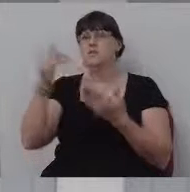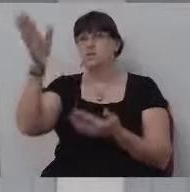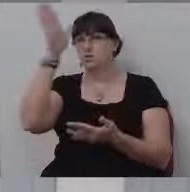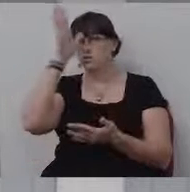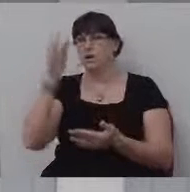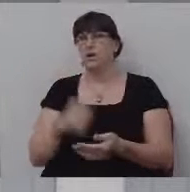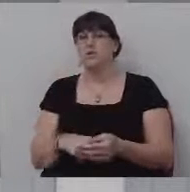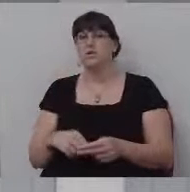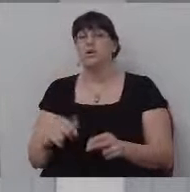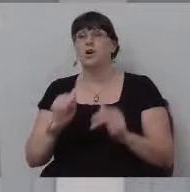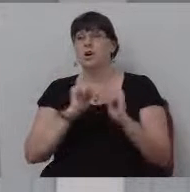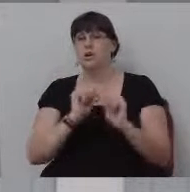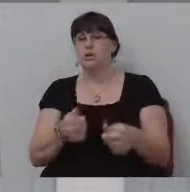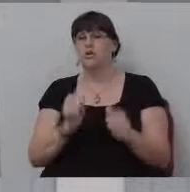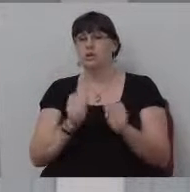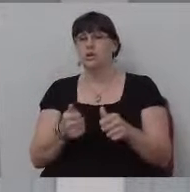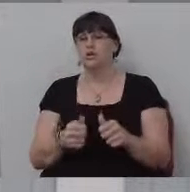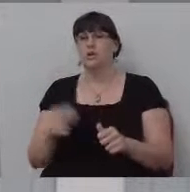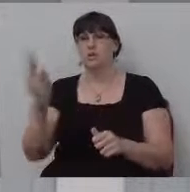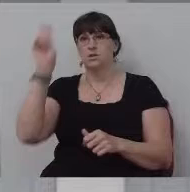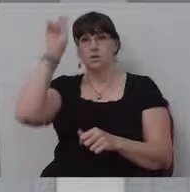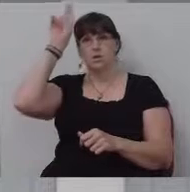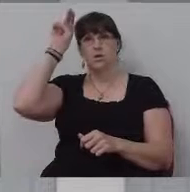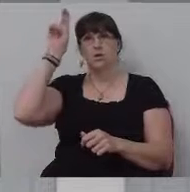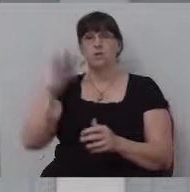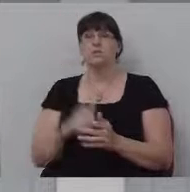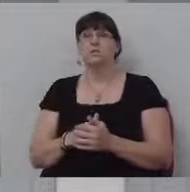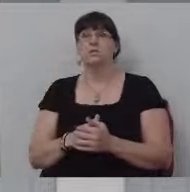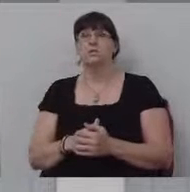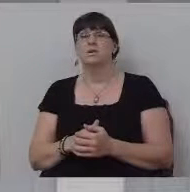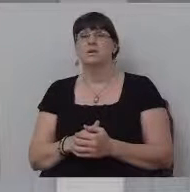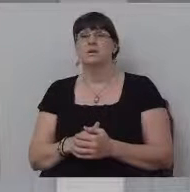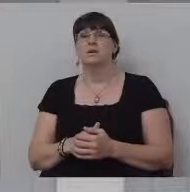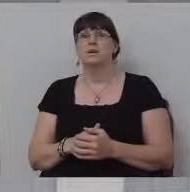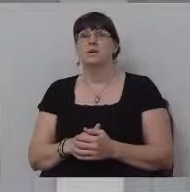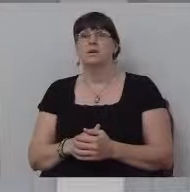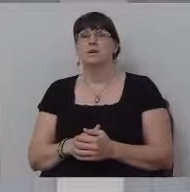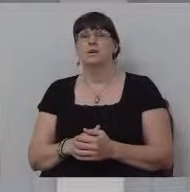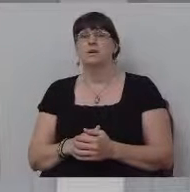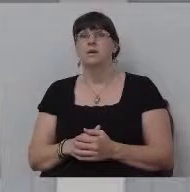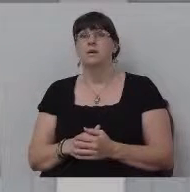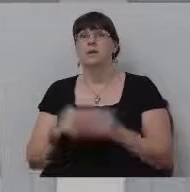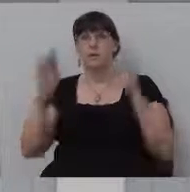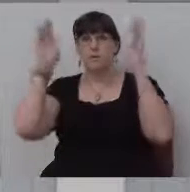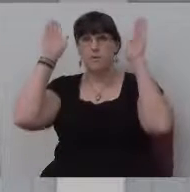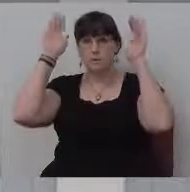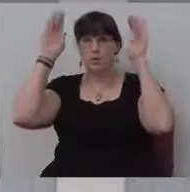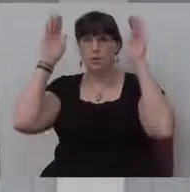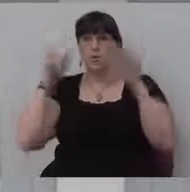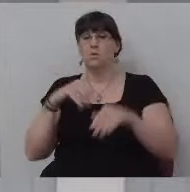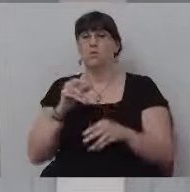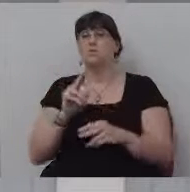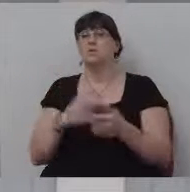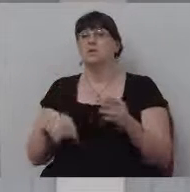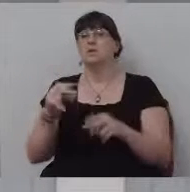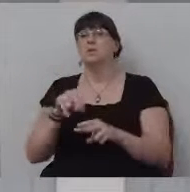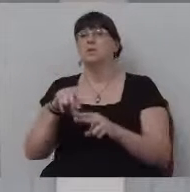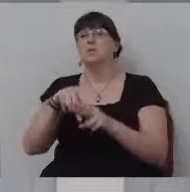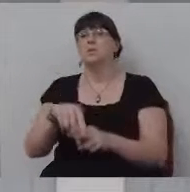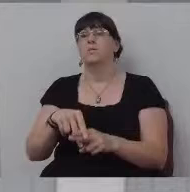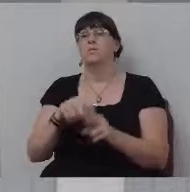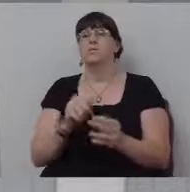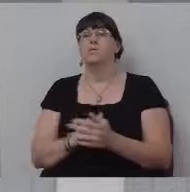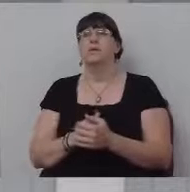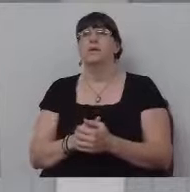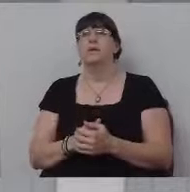A mule was the highest he ever mounted end quote. Matthew Henry adds another point. He said that's unrelated to